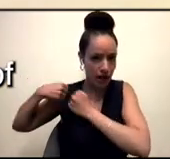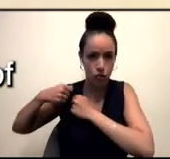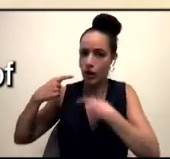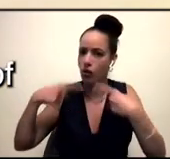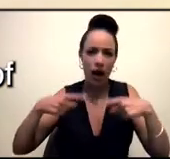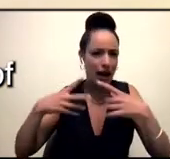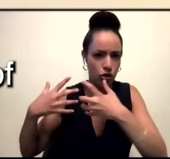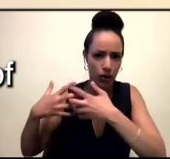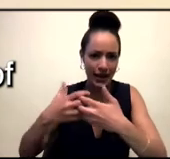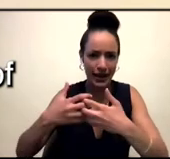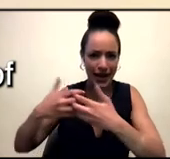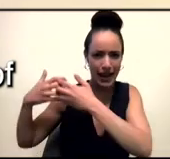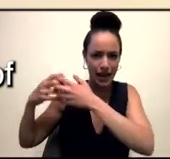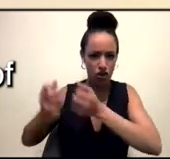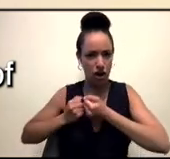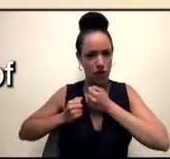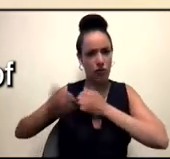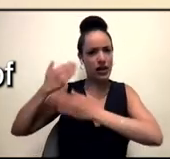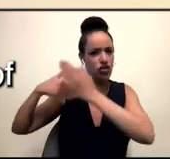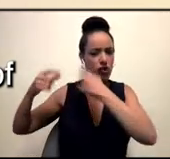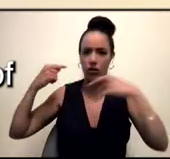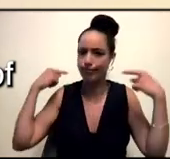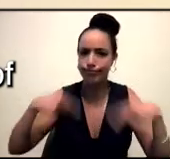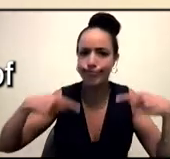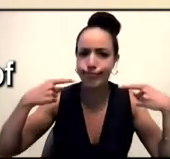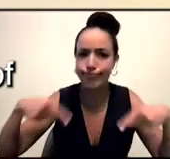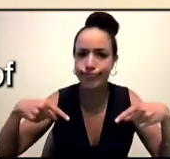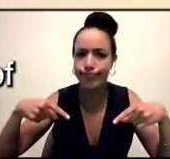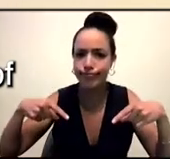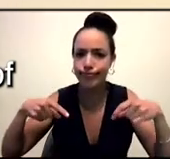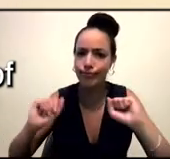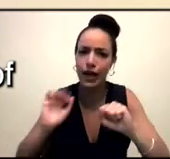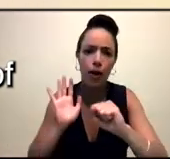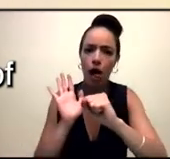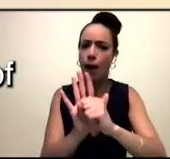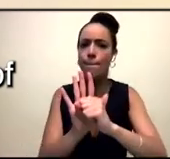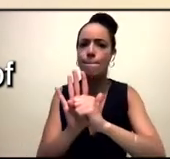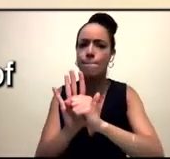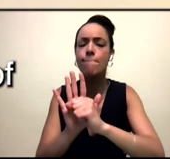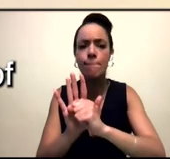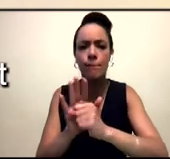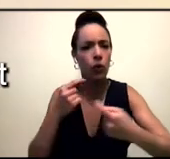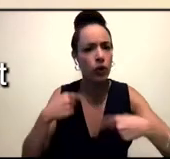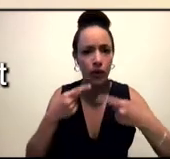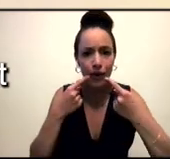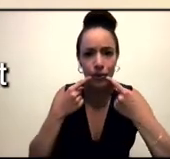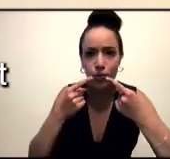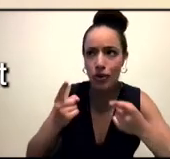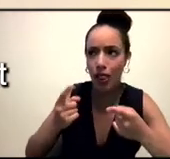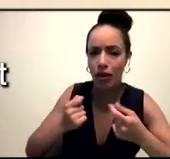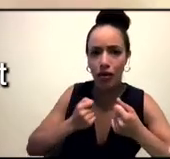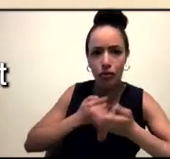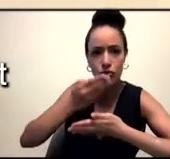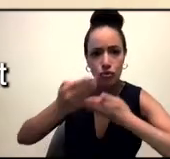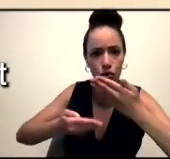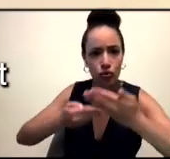own terms, we're not allowed to, to actually tell the stories of what happened to our own